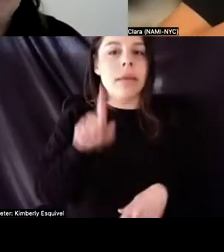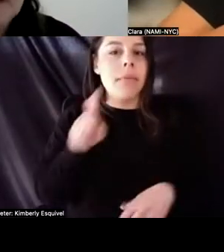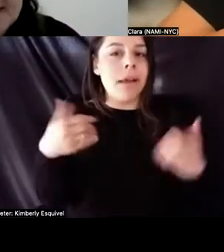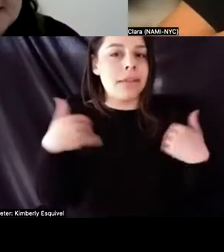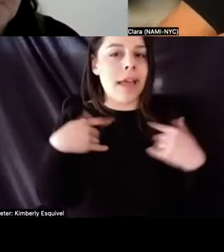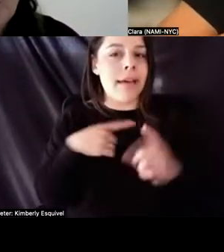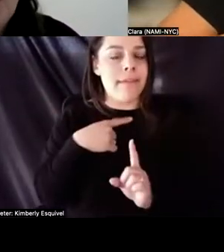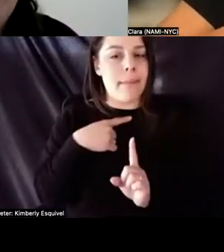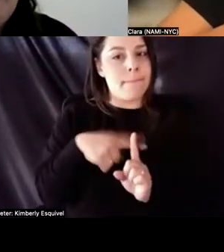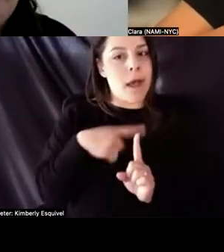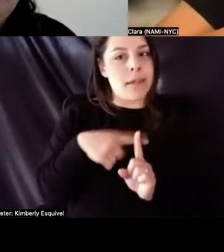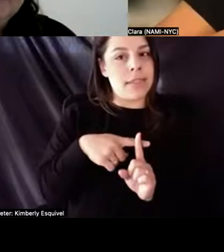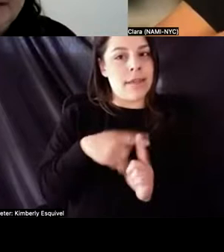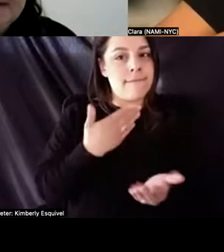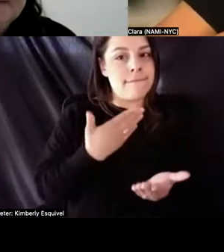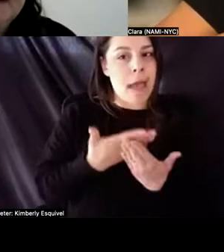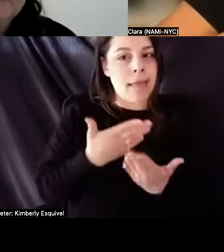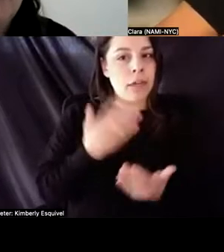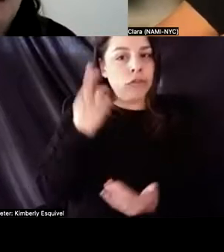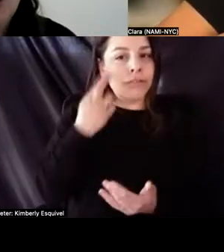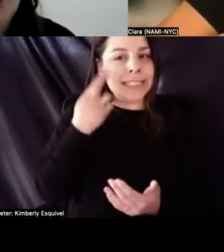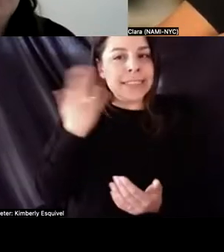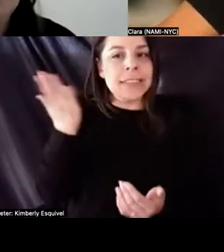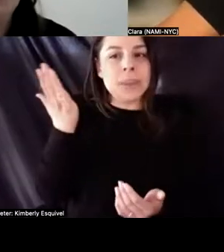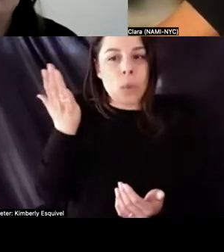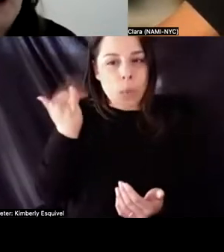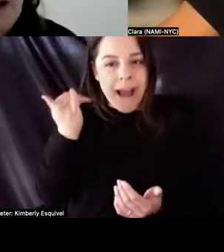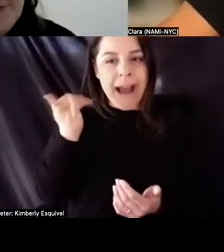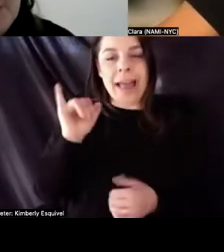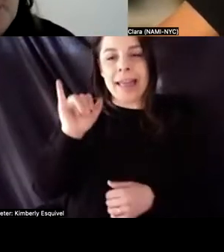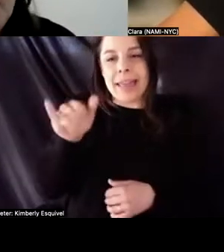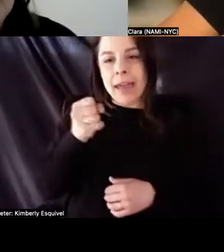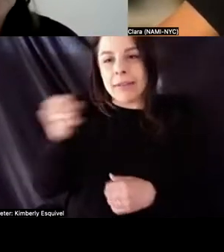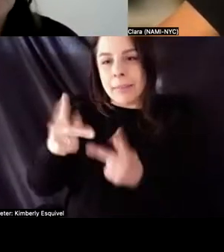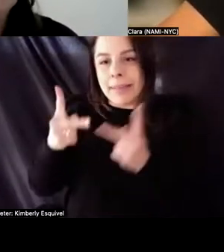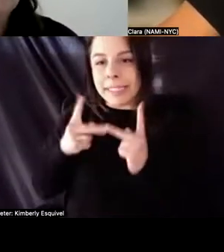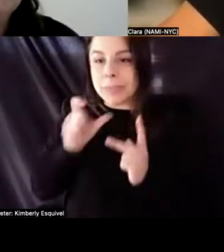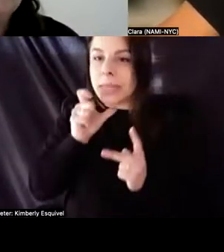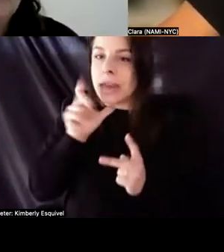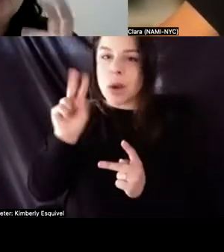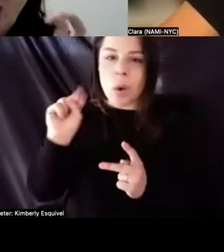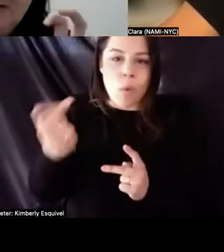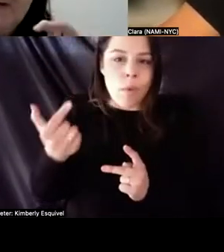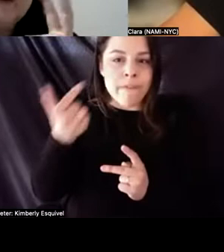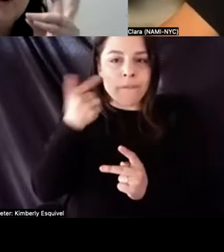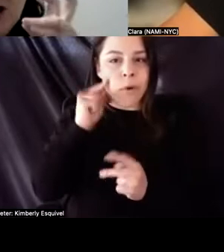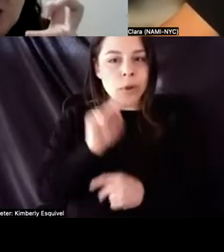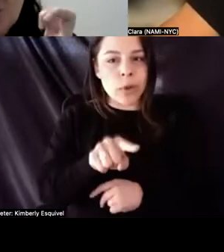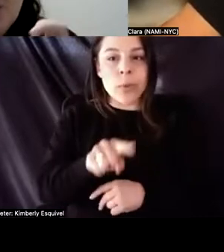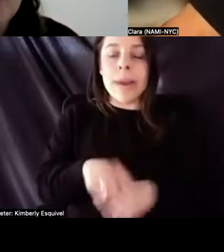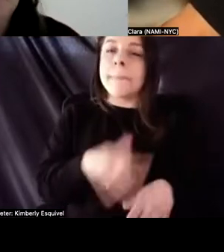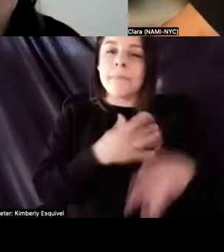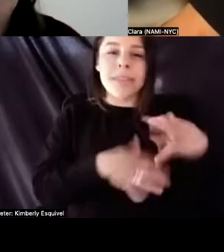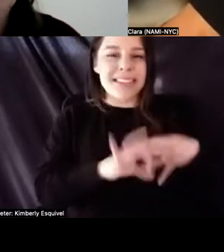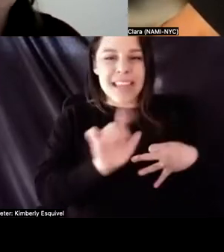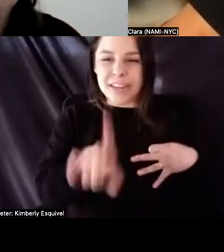positive reasons for why that placements is not good for you and your health. Instead of just saying, no, if you say no,